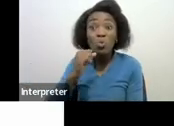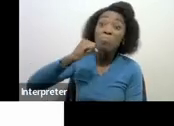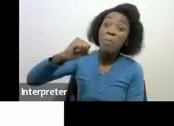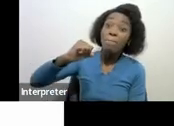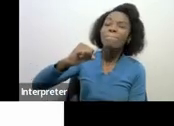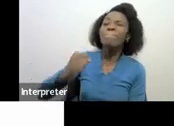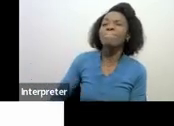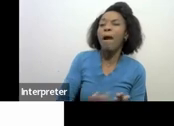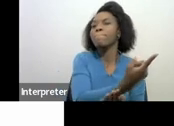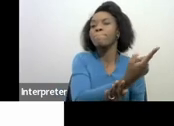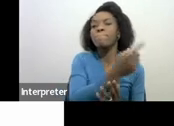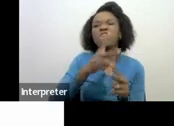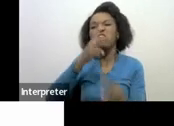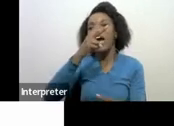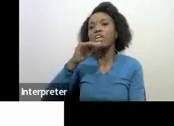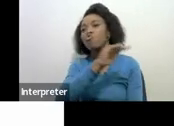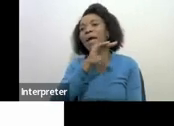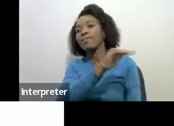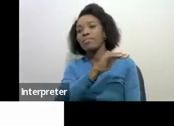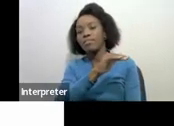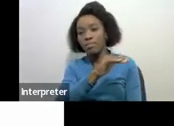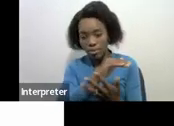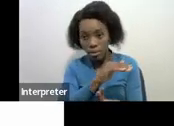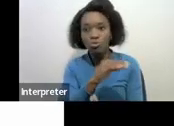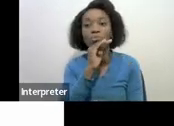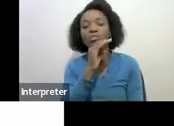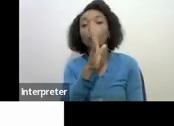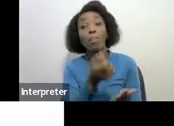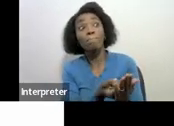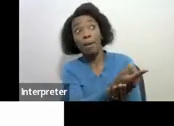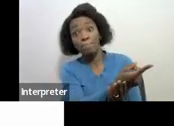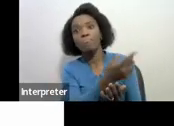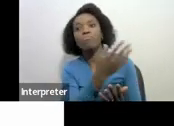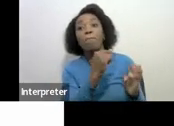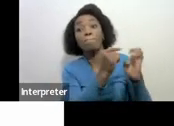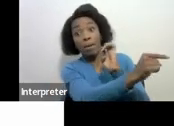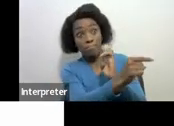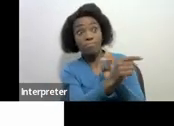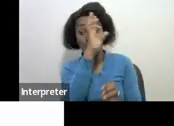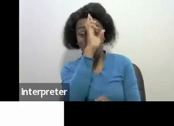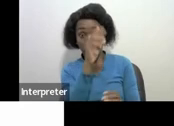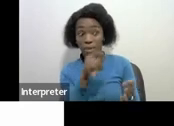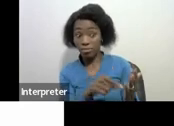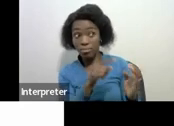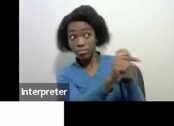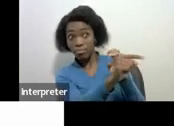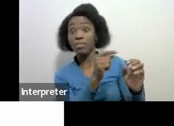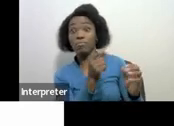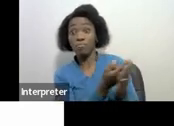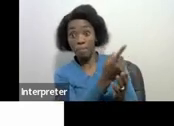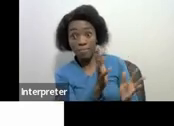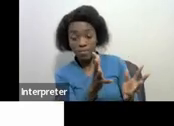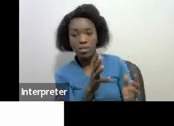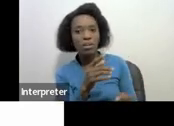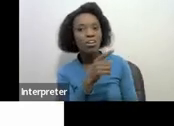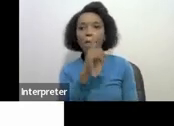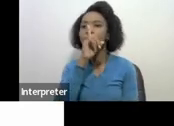we should then tell you about the SMS and the phone call that we made to you previously and then if you still